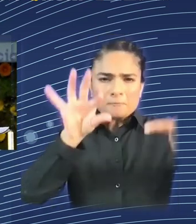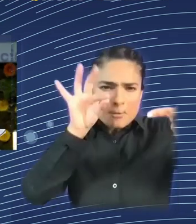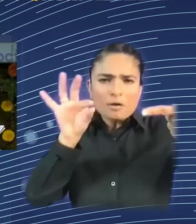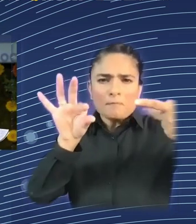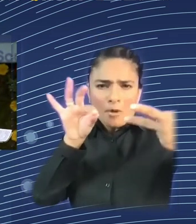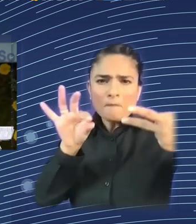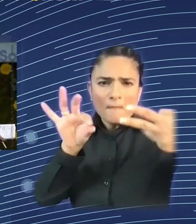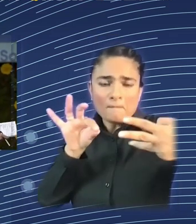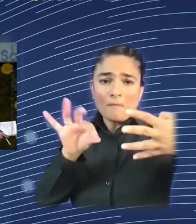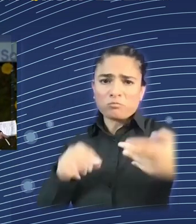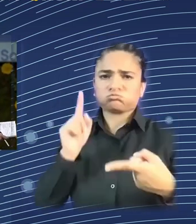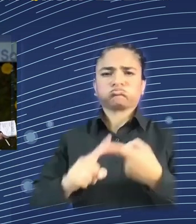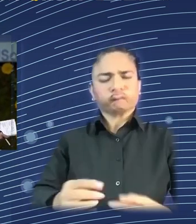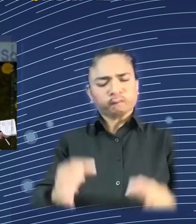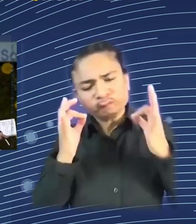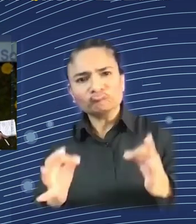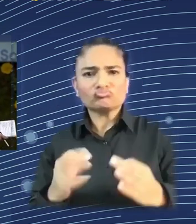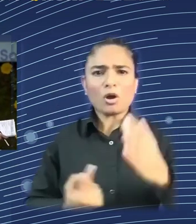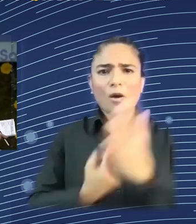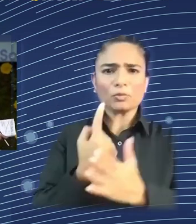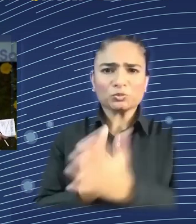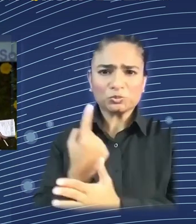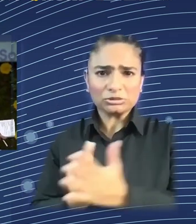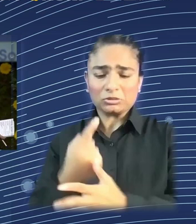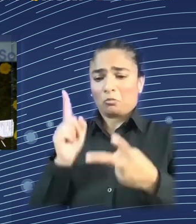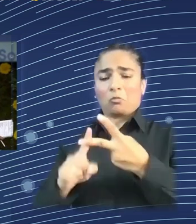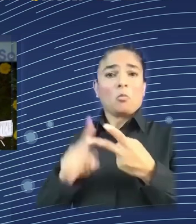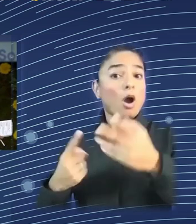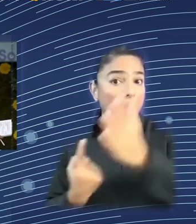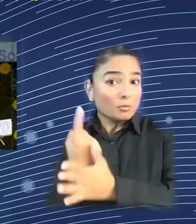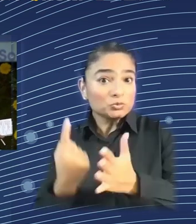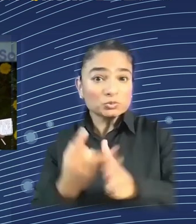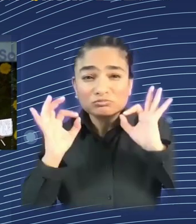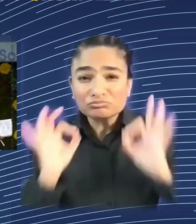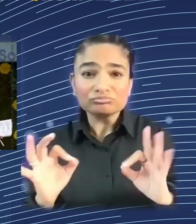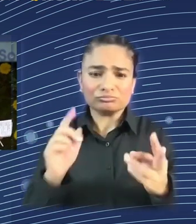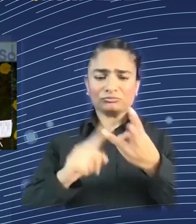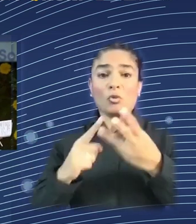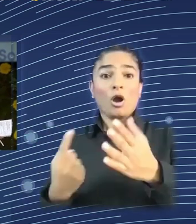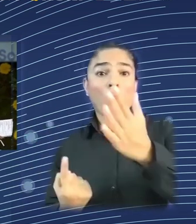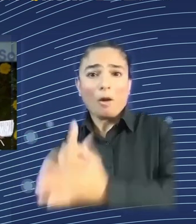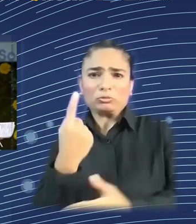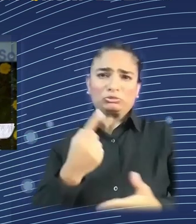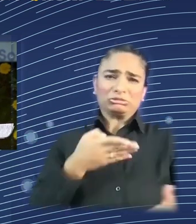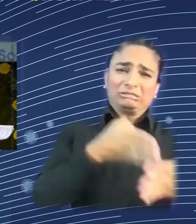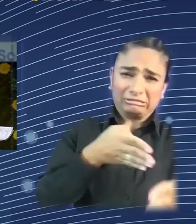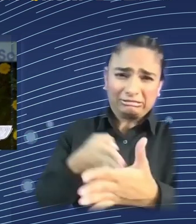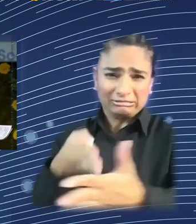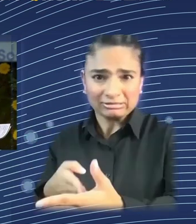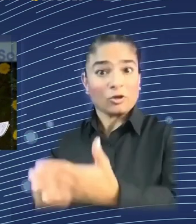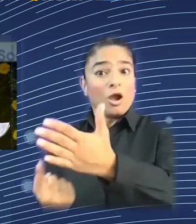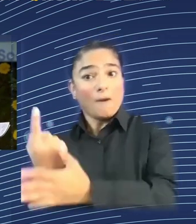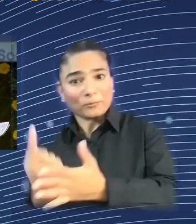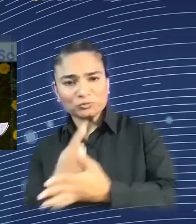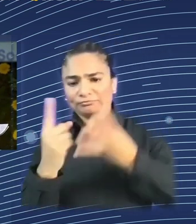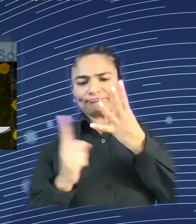opportunities, and it brings many challenges. Now, four options that are visible here on the screen. Please do vote and